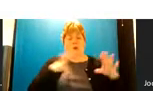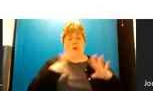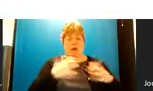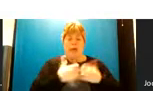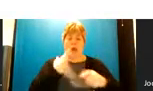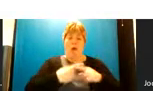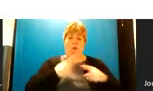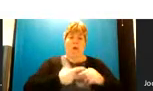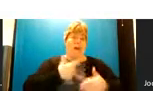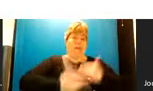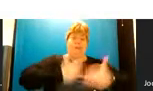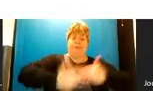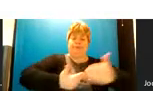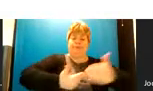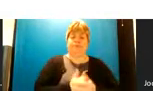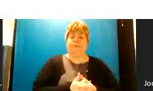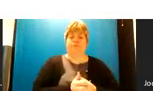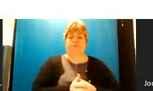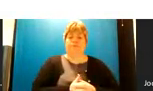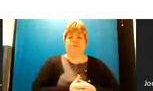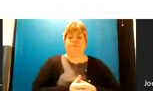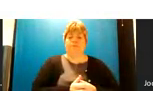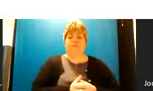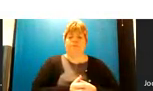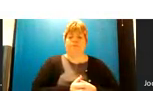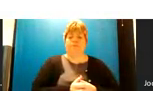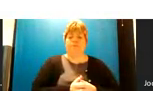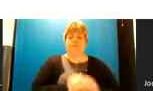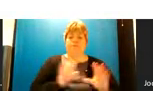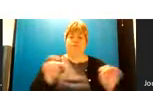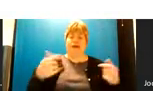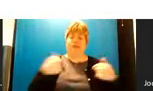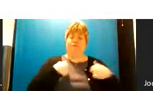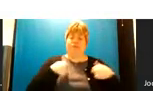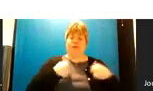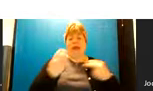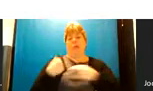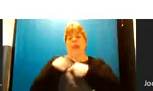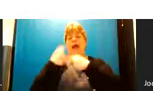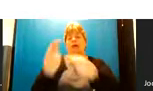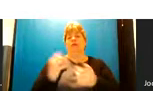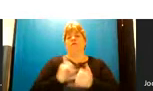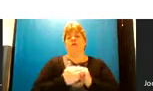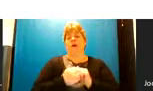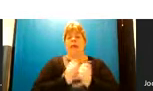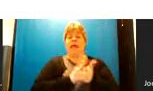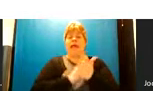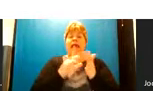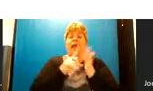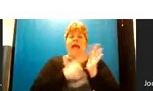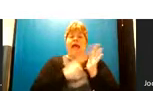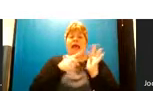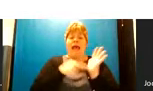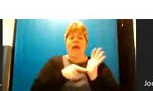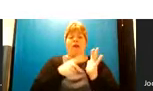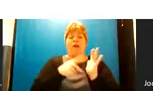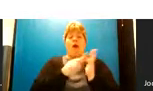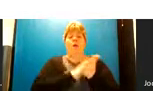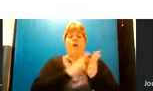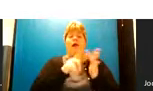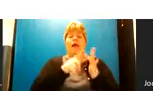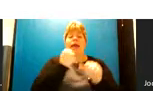can mobilize this so that's it from me i'm going to hand over now to my colleague uh helen o higgins thank you very much